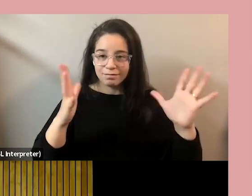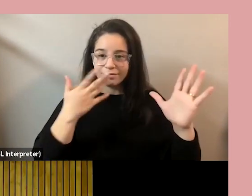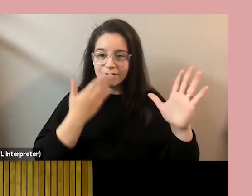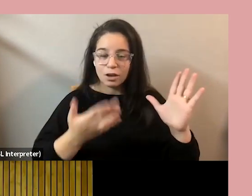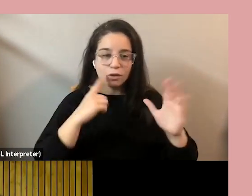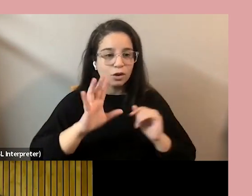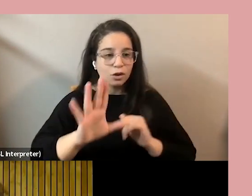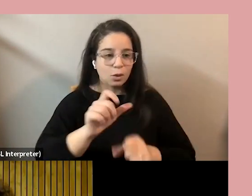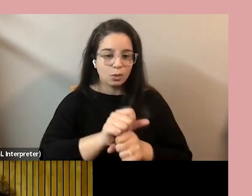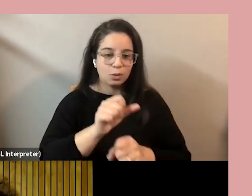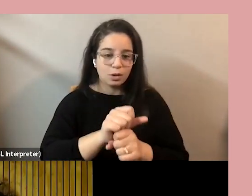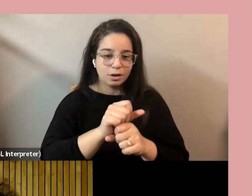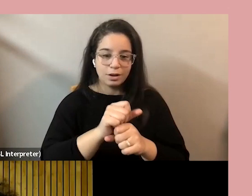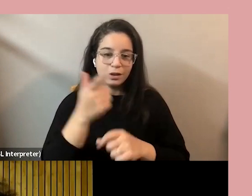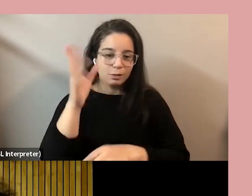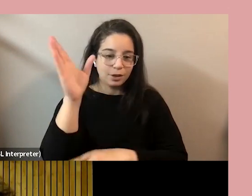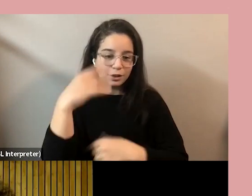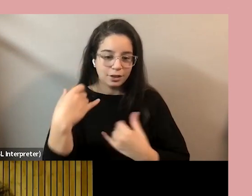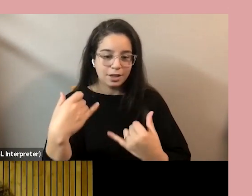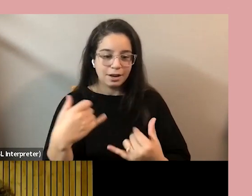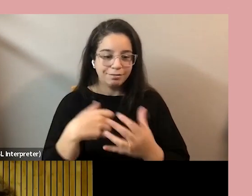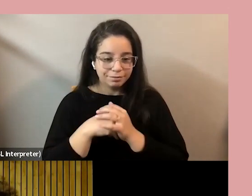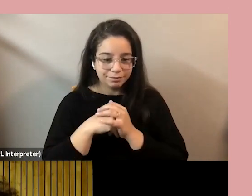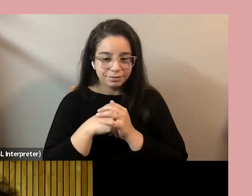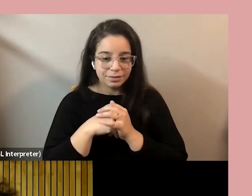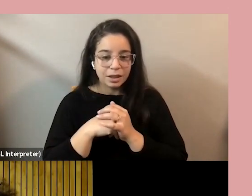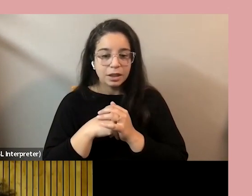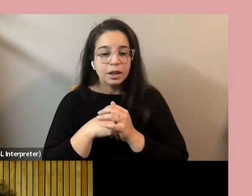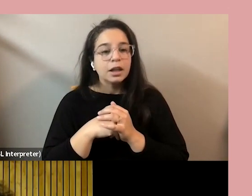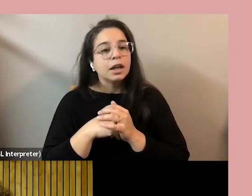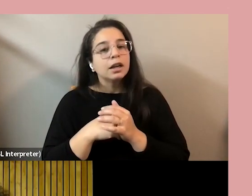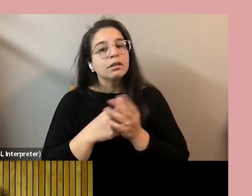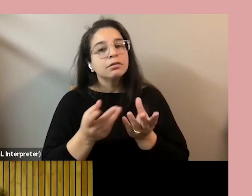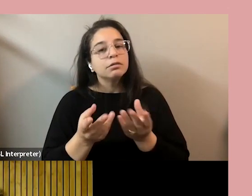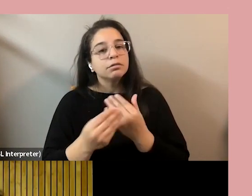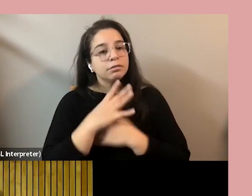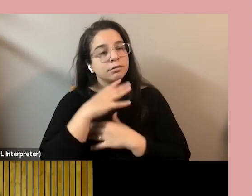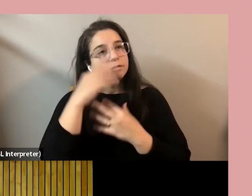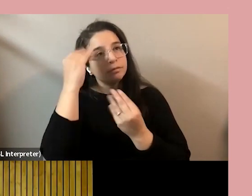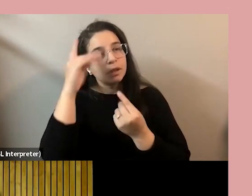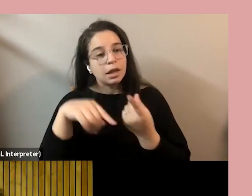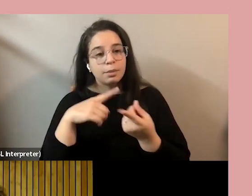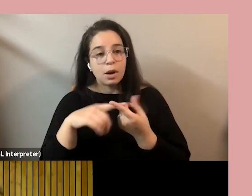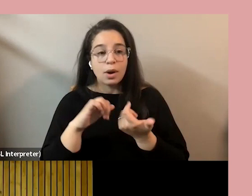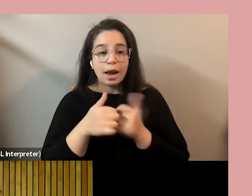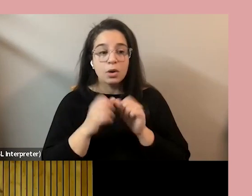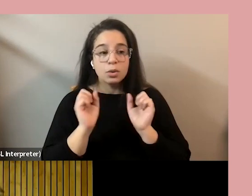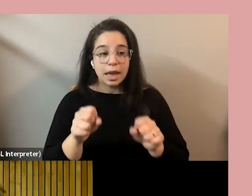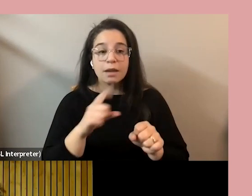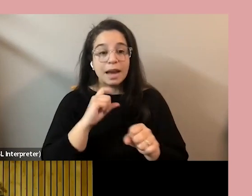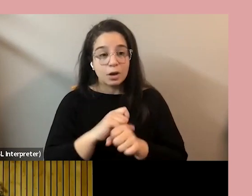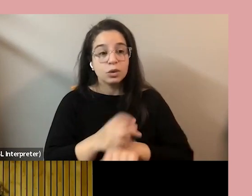for the work that she has presented to us here today. She's given us some thinking around how we can actually make